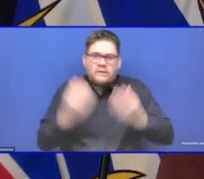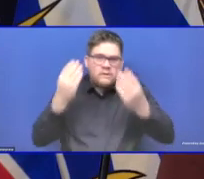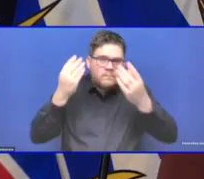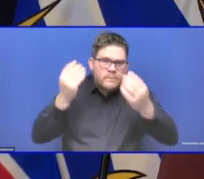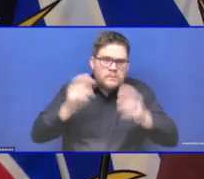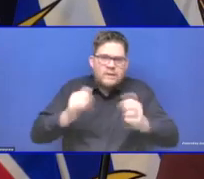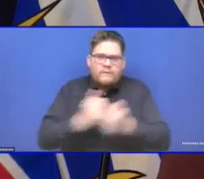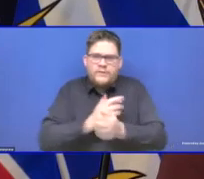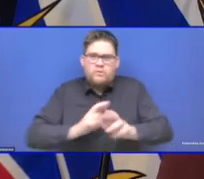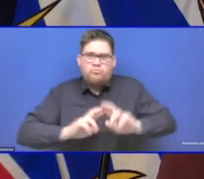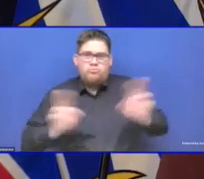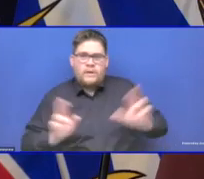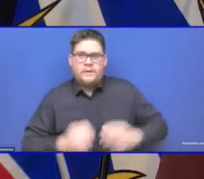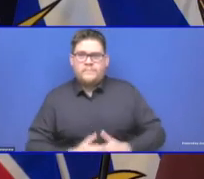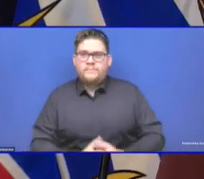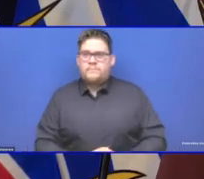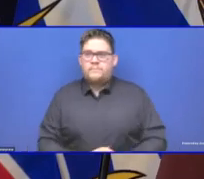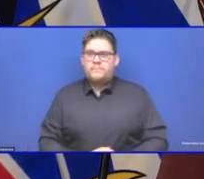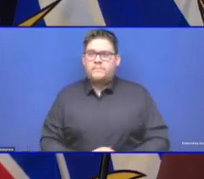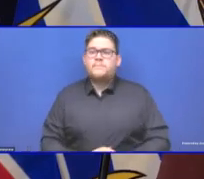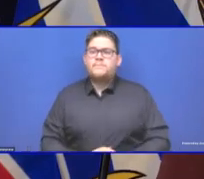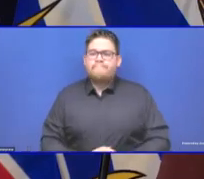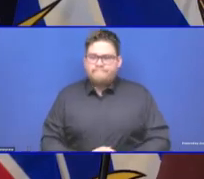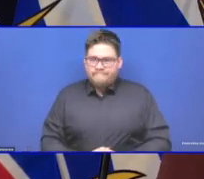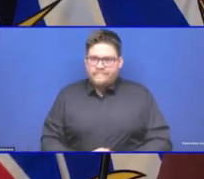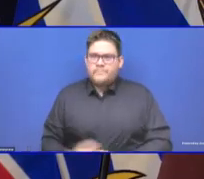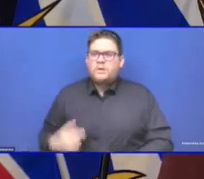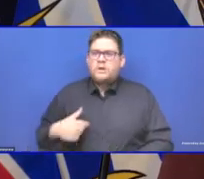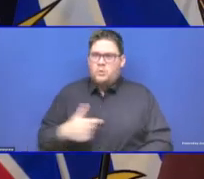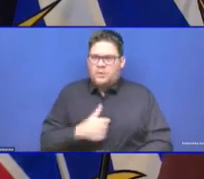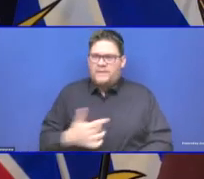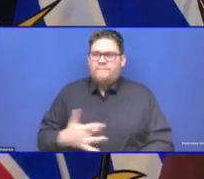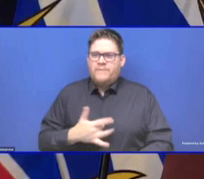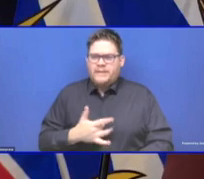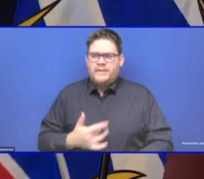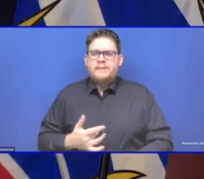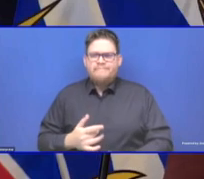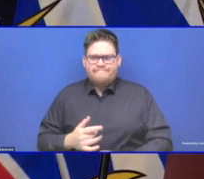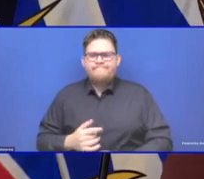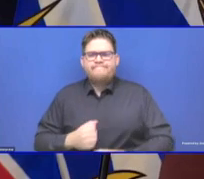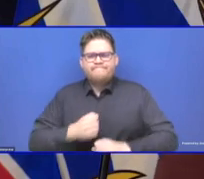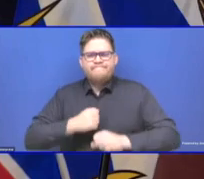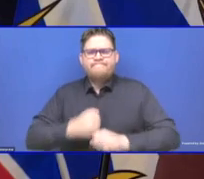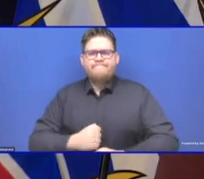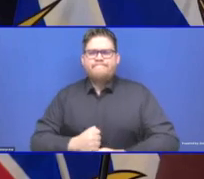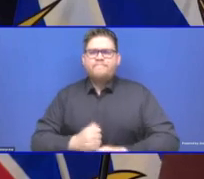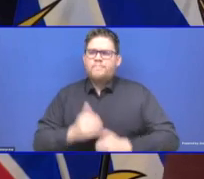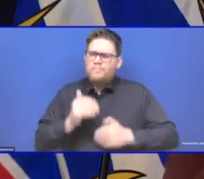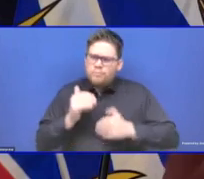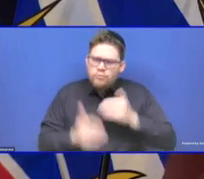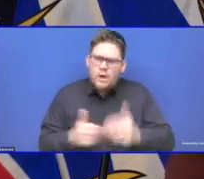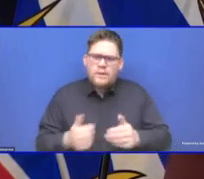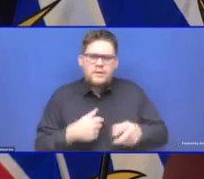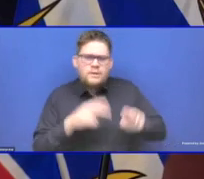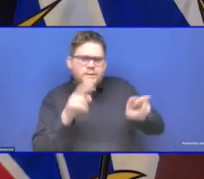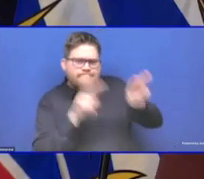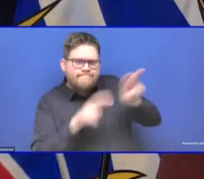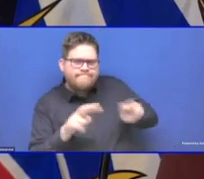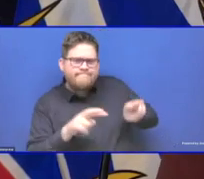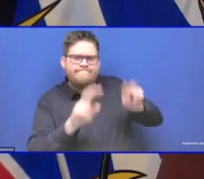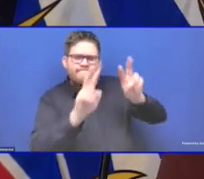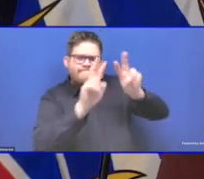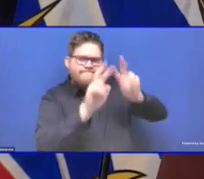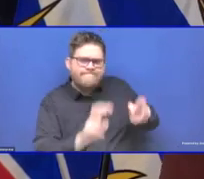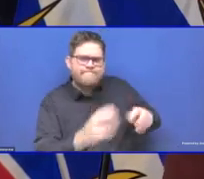safety and effectiveness of vaccines. And Health Canada, we rely on them to do that. So that's the one big